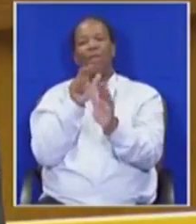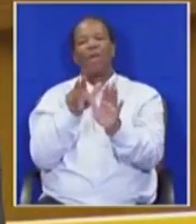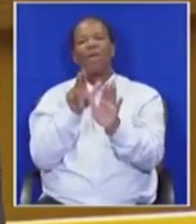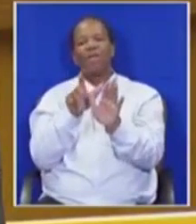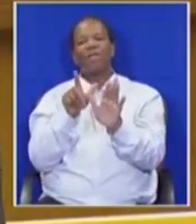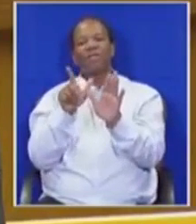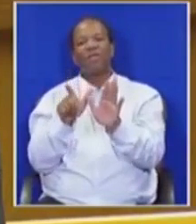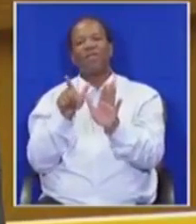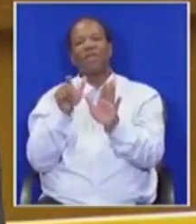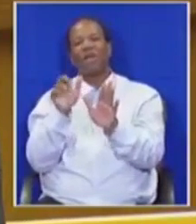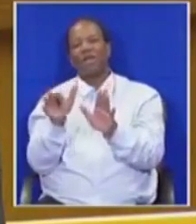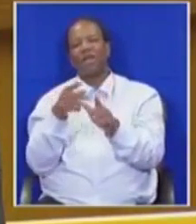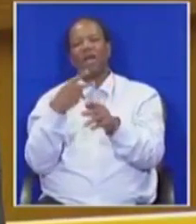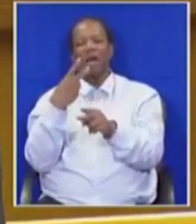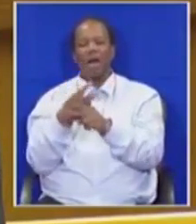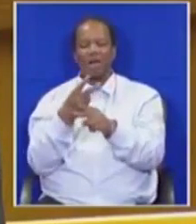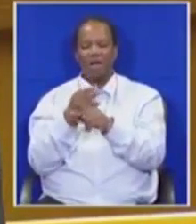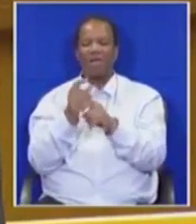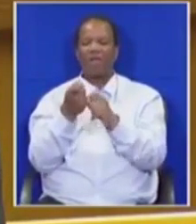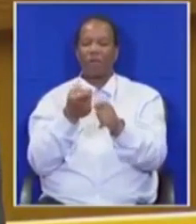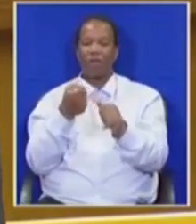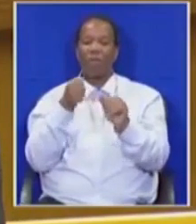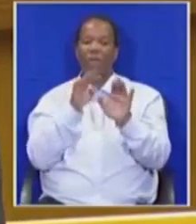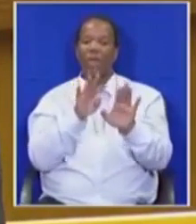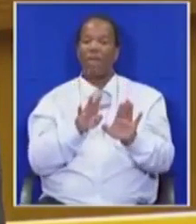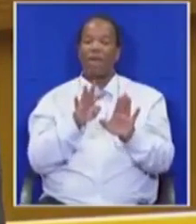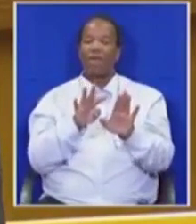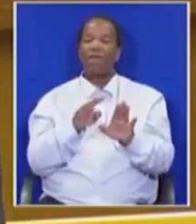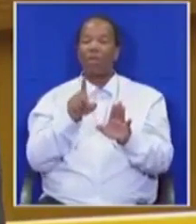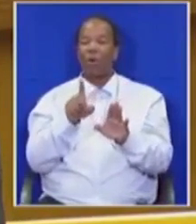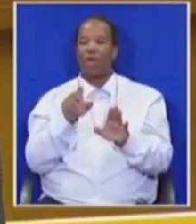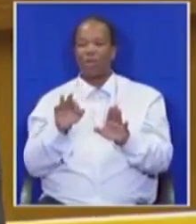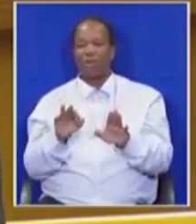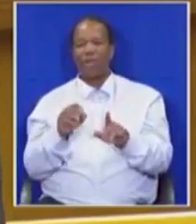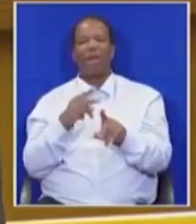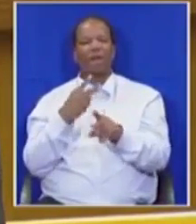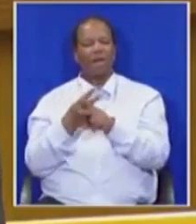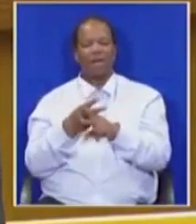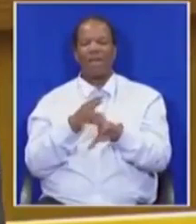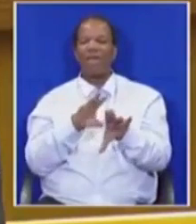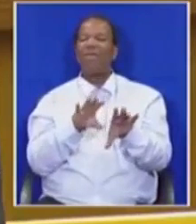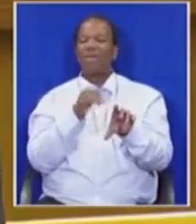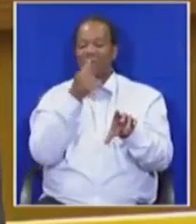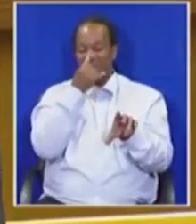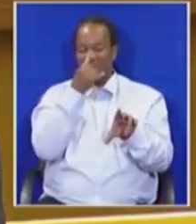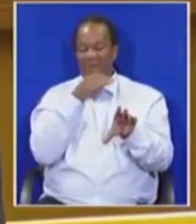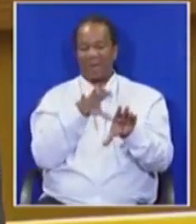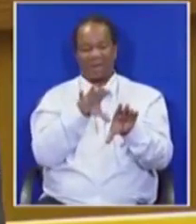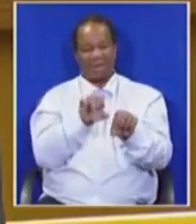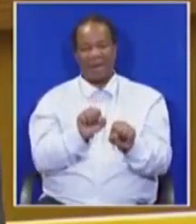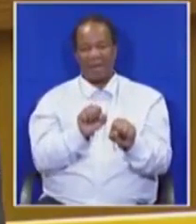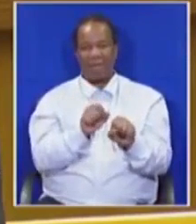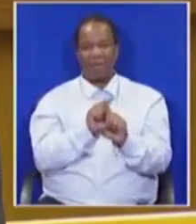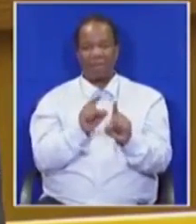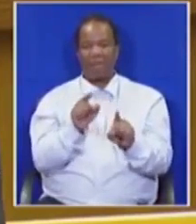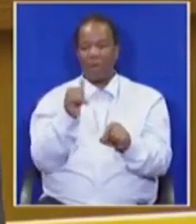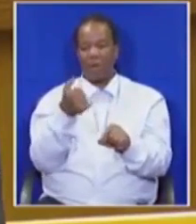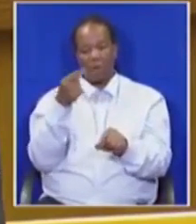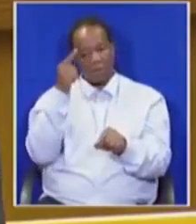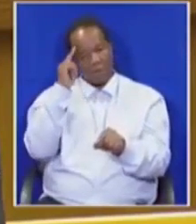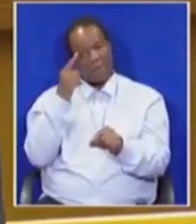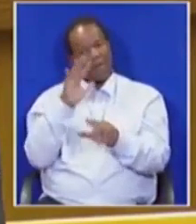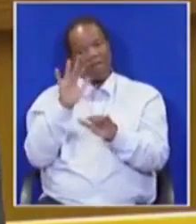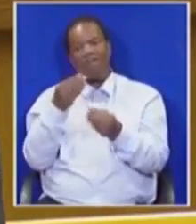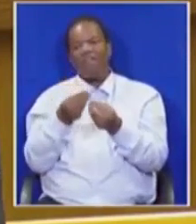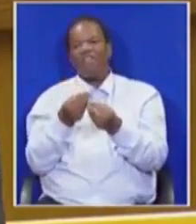up to the Land Act of 1930. Colonial crimes against humanity of native population did not end